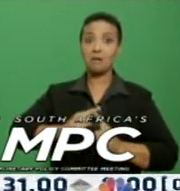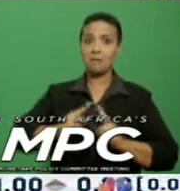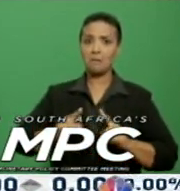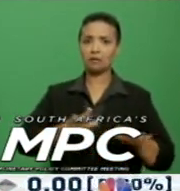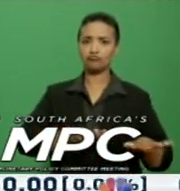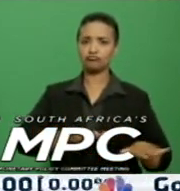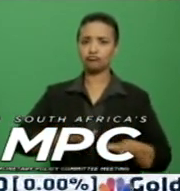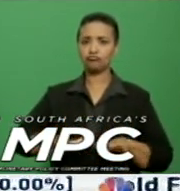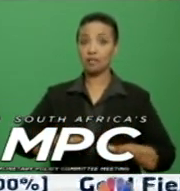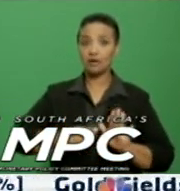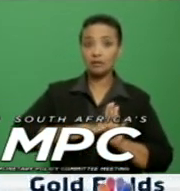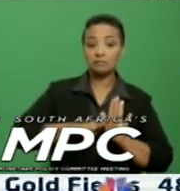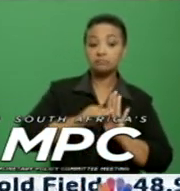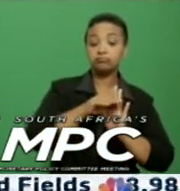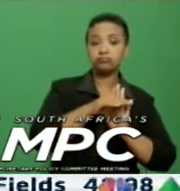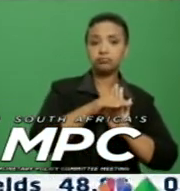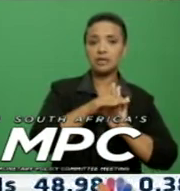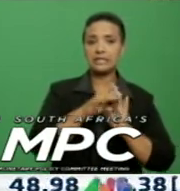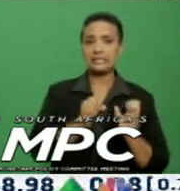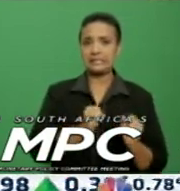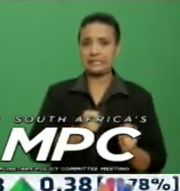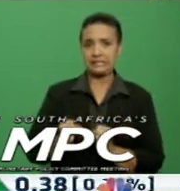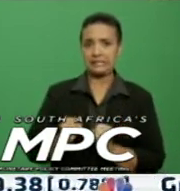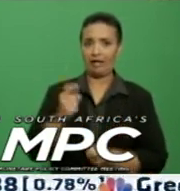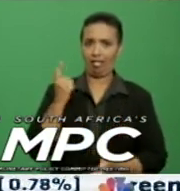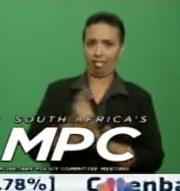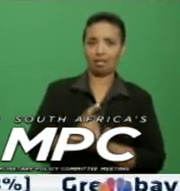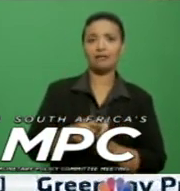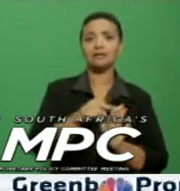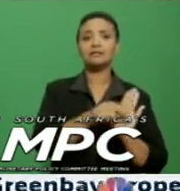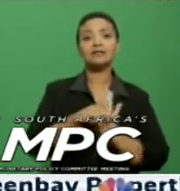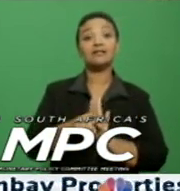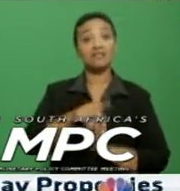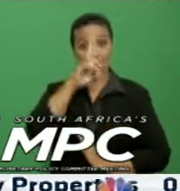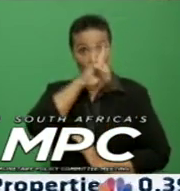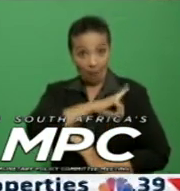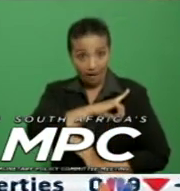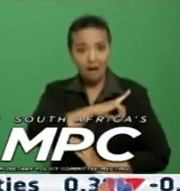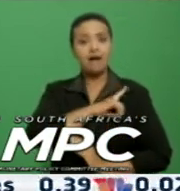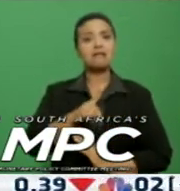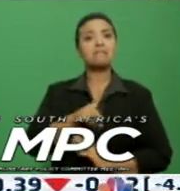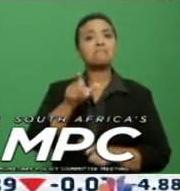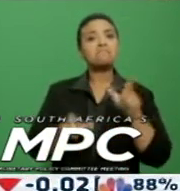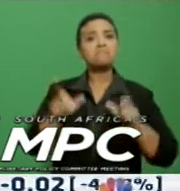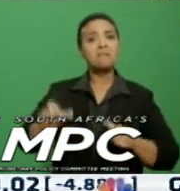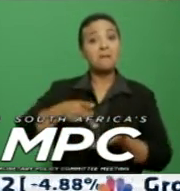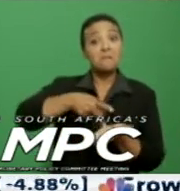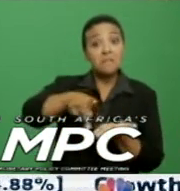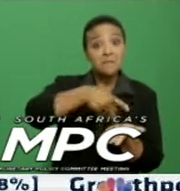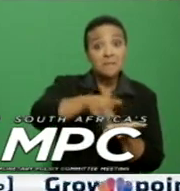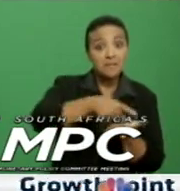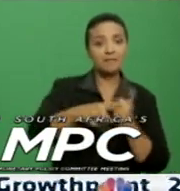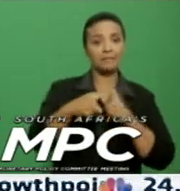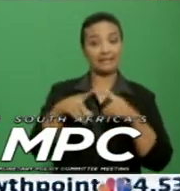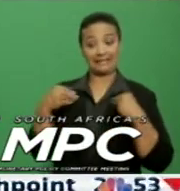modest, with growth constrained by sustained demand as a result of weaker levels of consumer